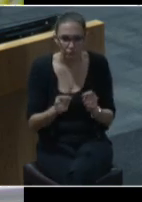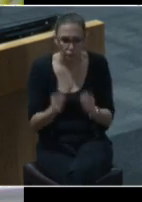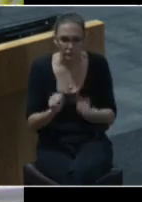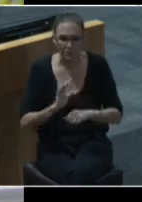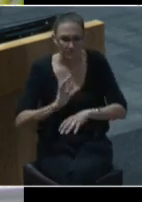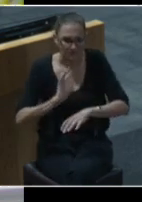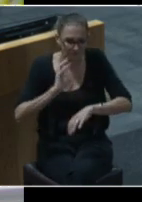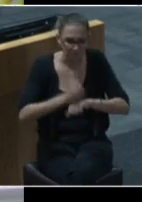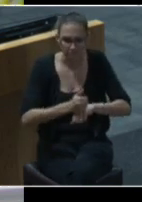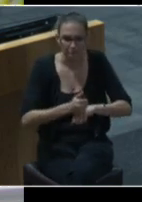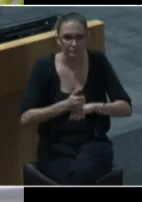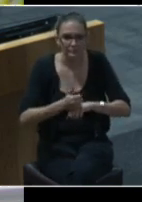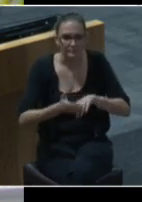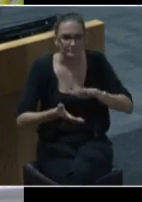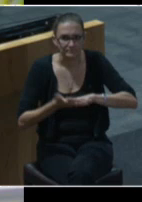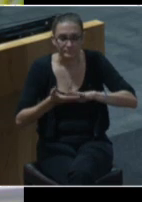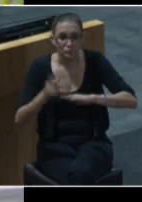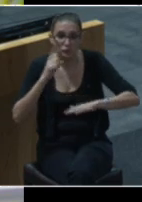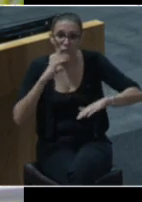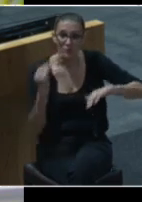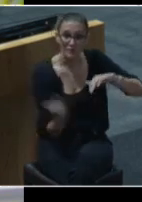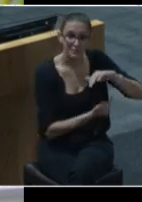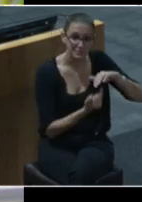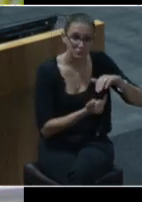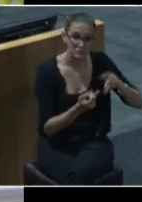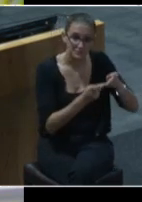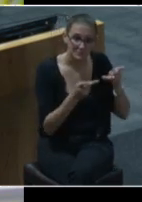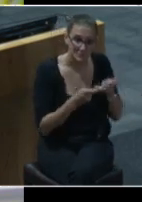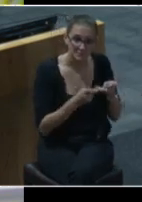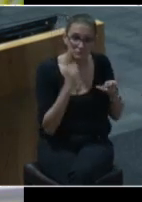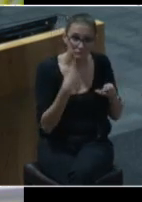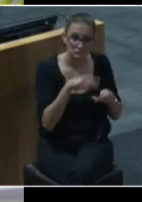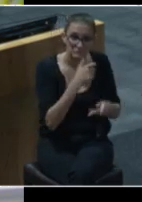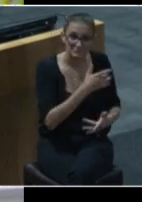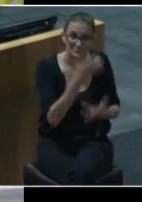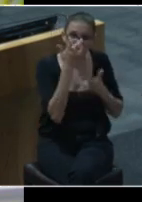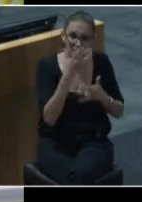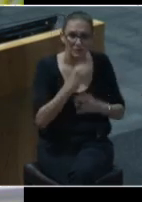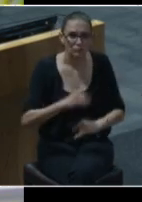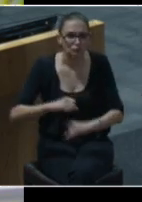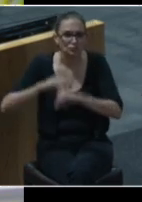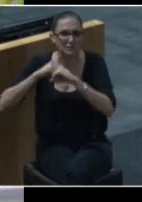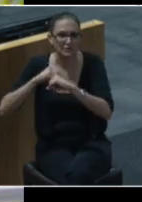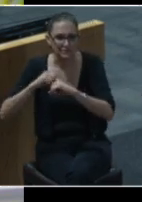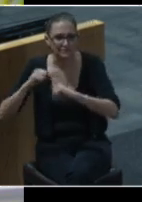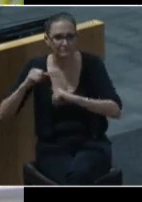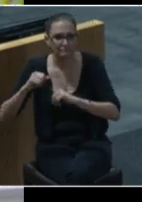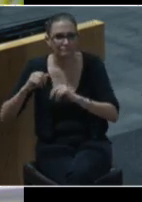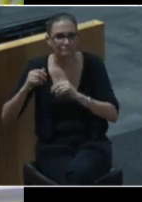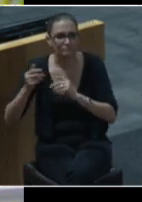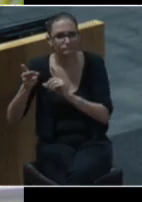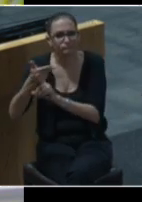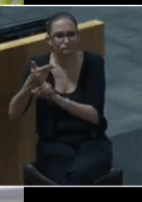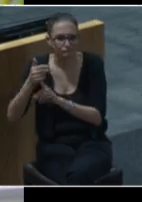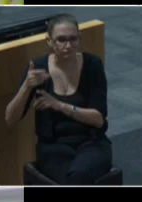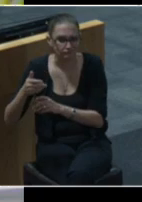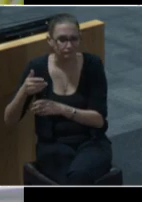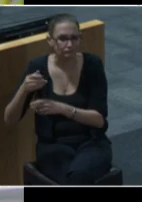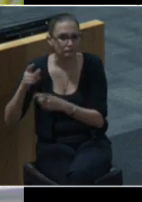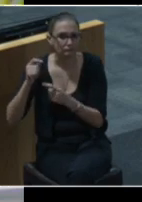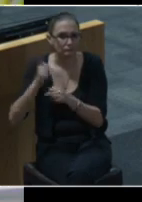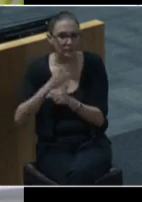up operations for an isolation facility and full protective lodges to keep our most vulnerable safe